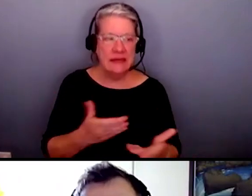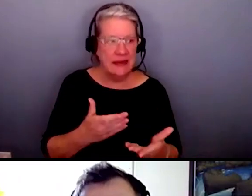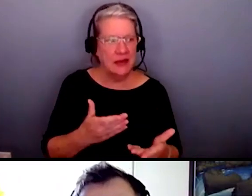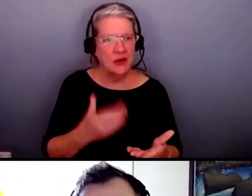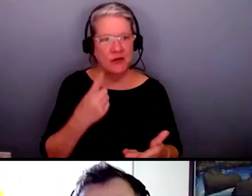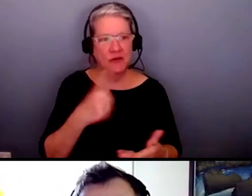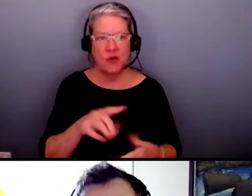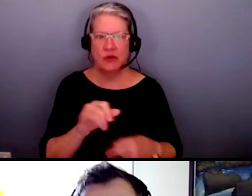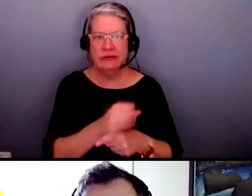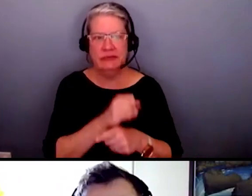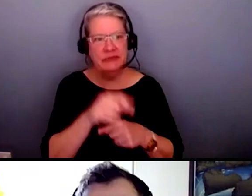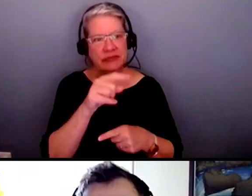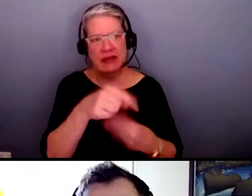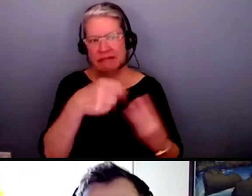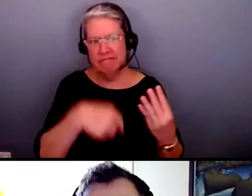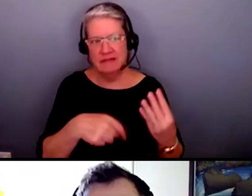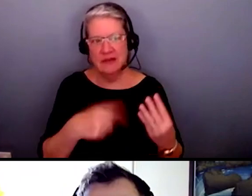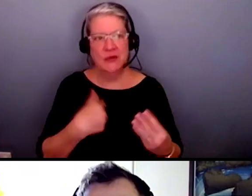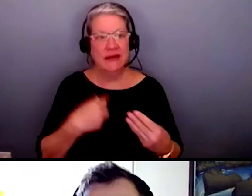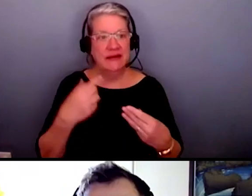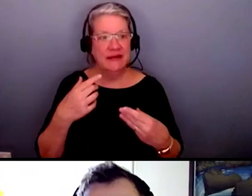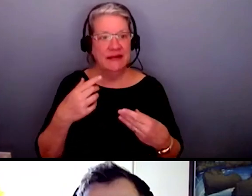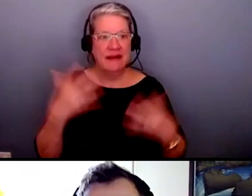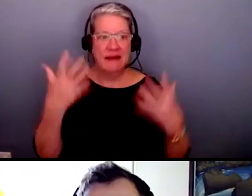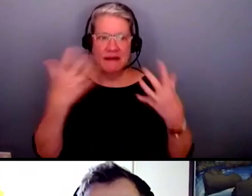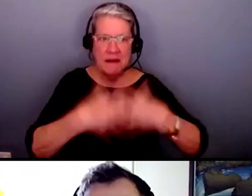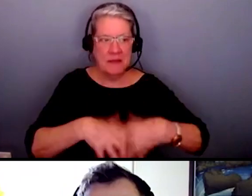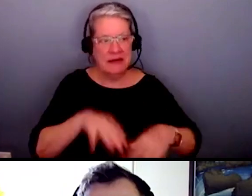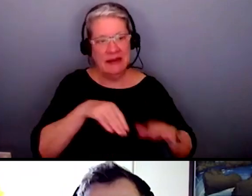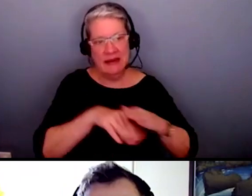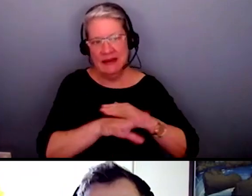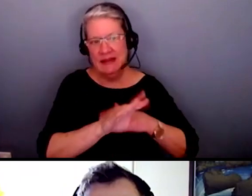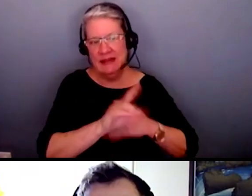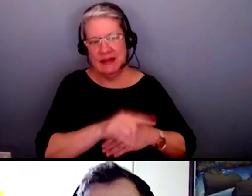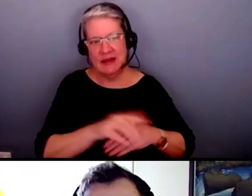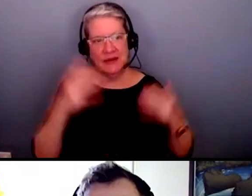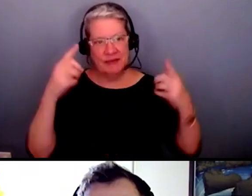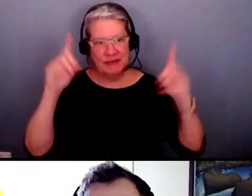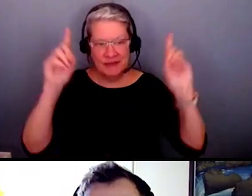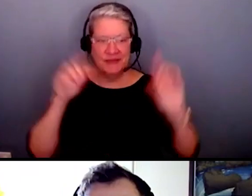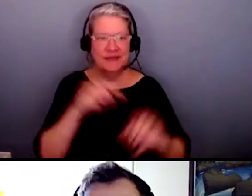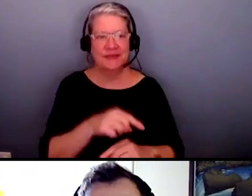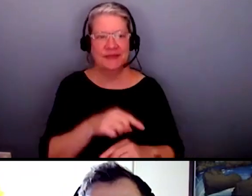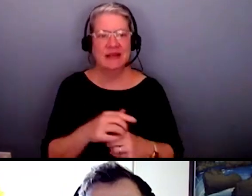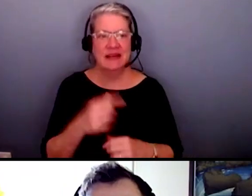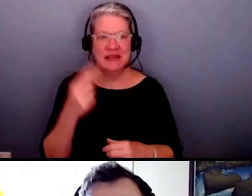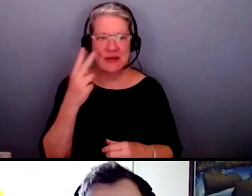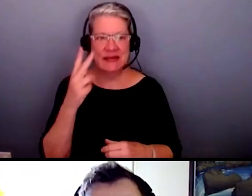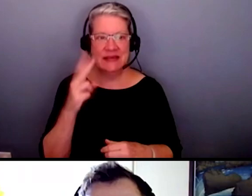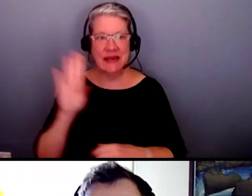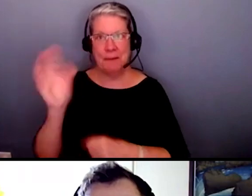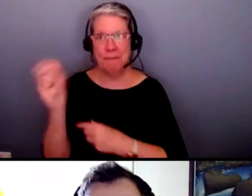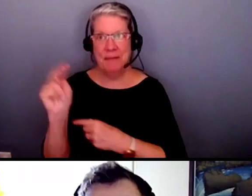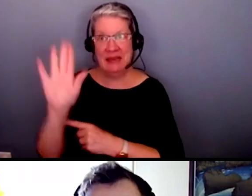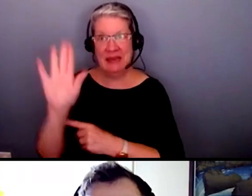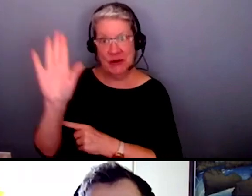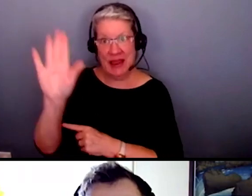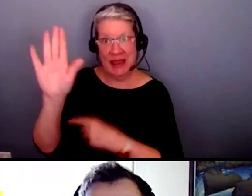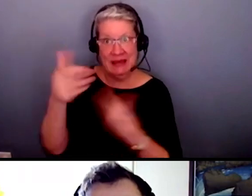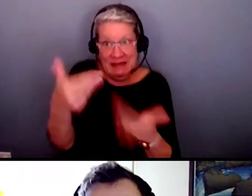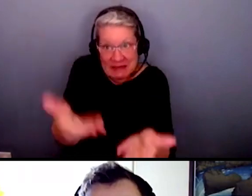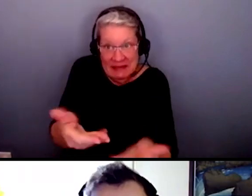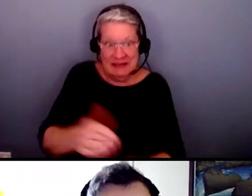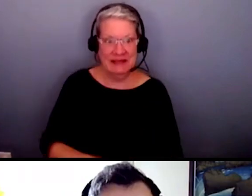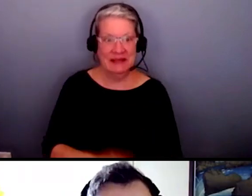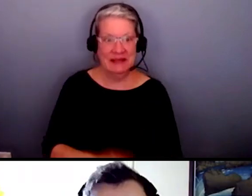so we've you know successfully accommodated our colleagues and um i see ben's hands up so i'd love to hear